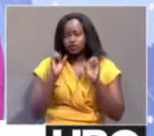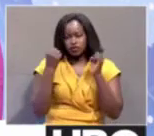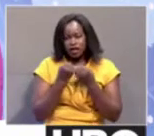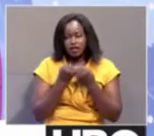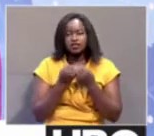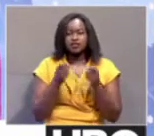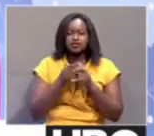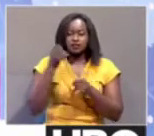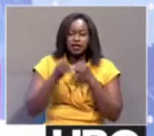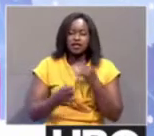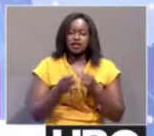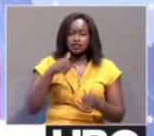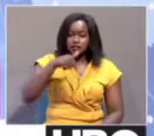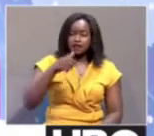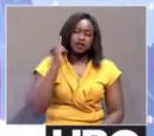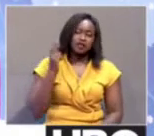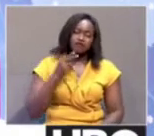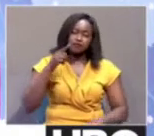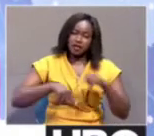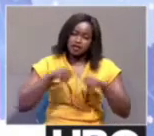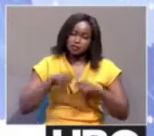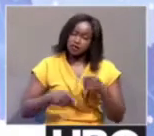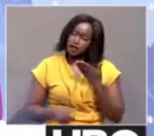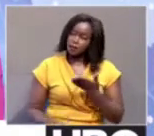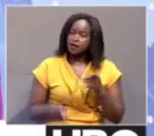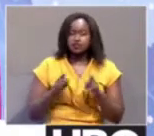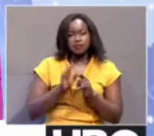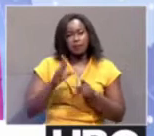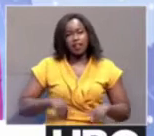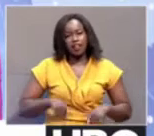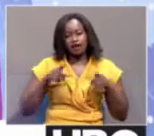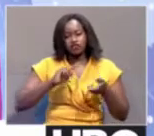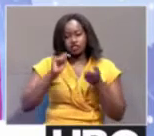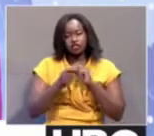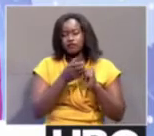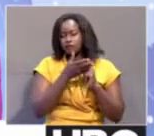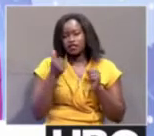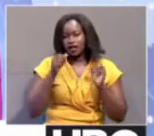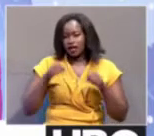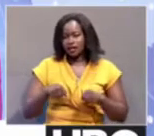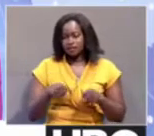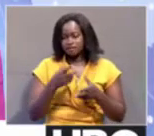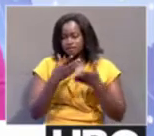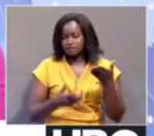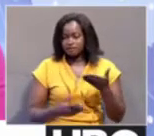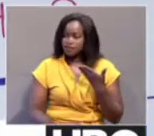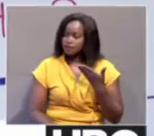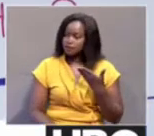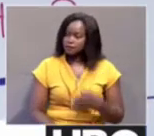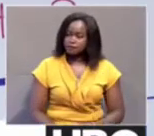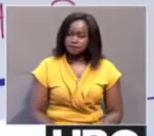attracted seven deaf participants whose life is certain to change for the better henceforth. Take a look at this report.